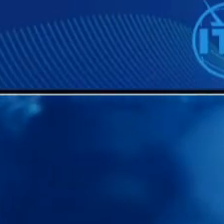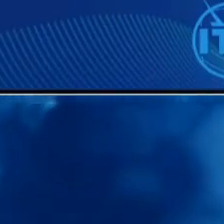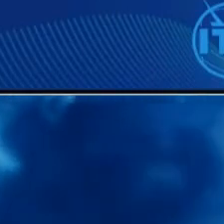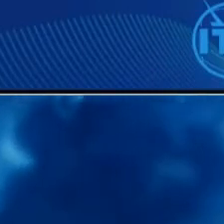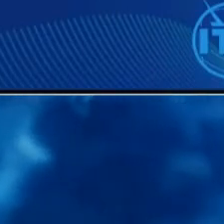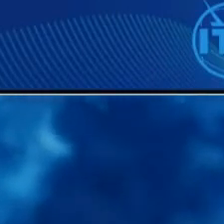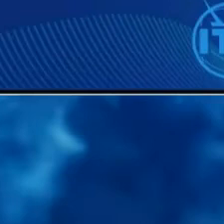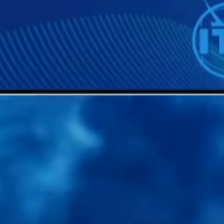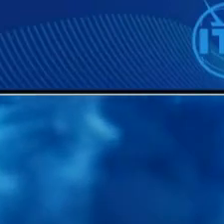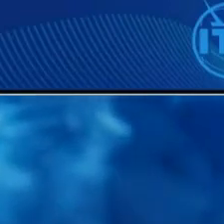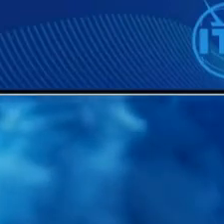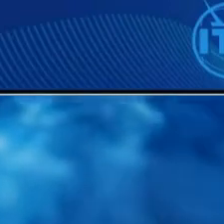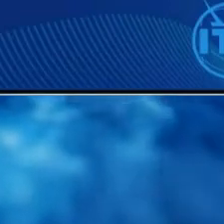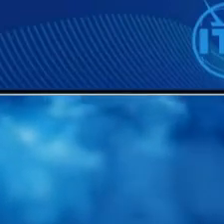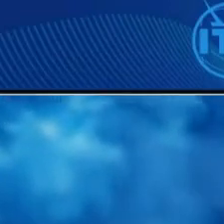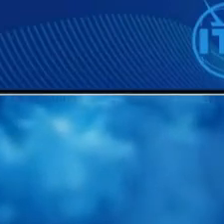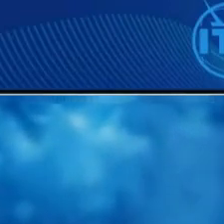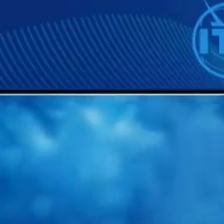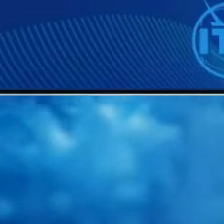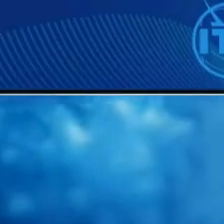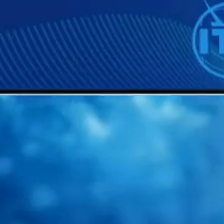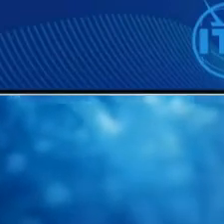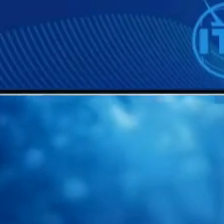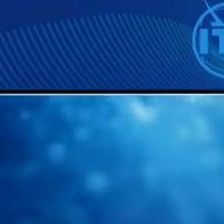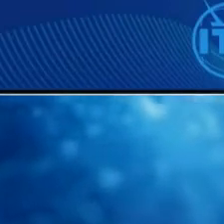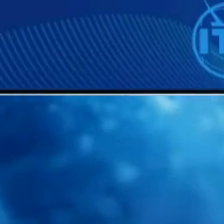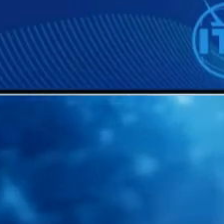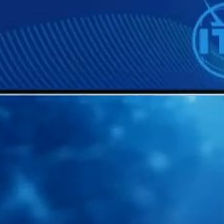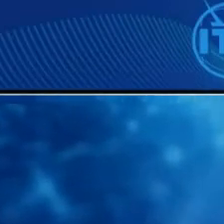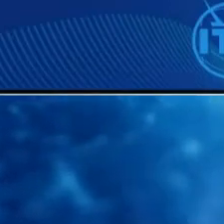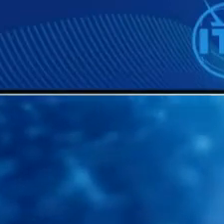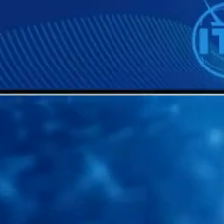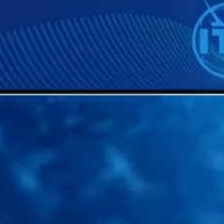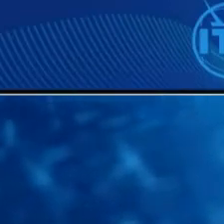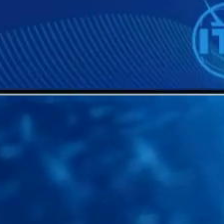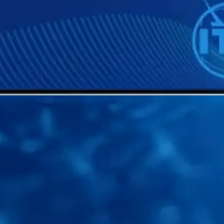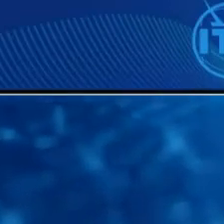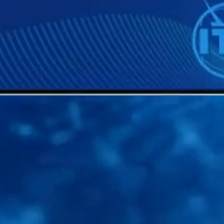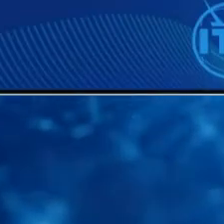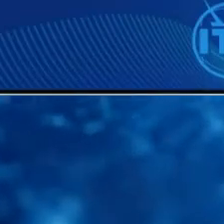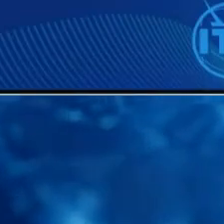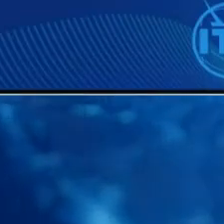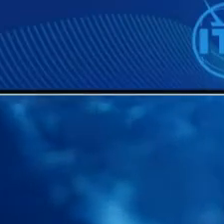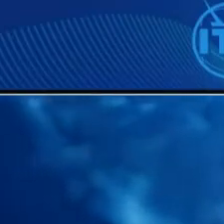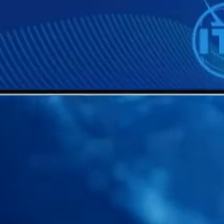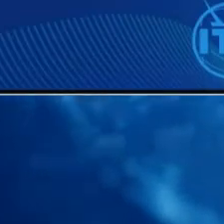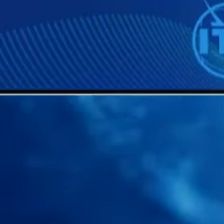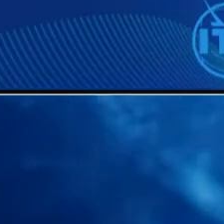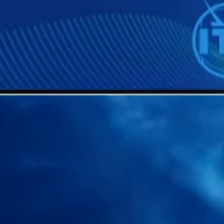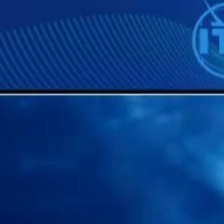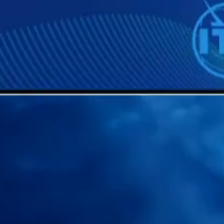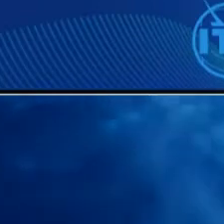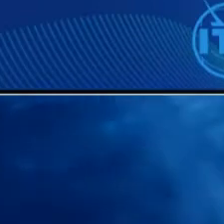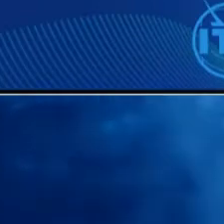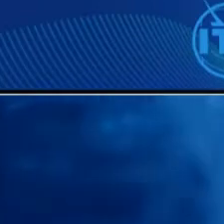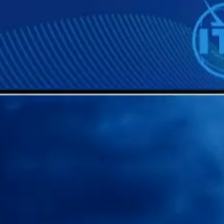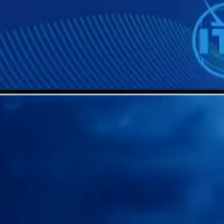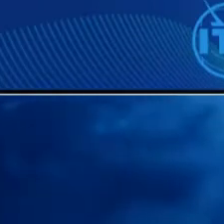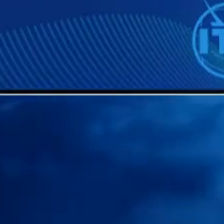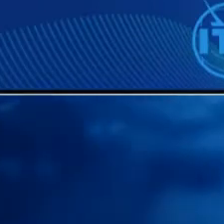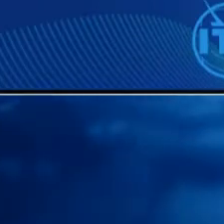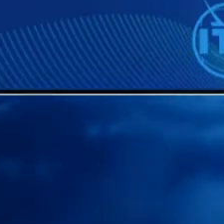rational way and that is economically of these limited resource as i was saying